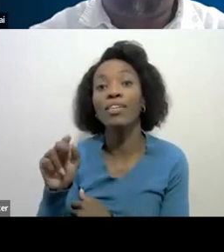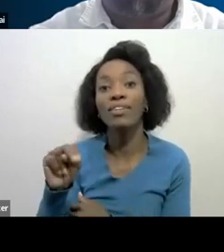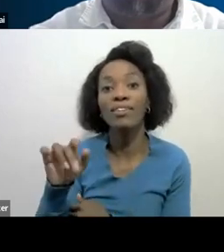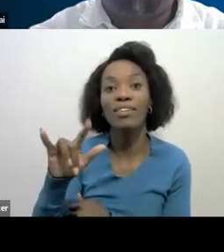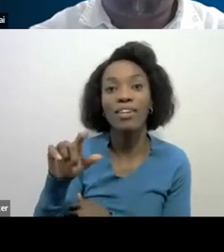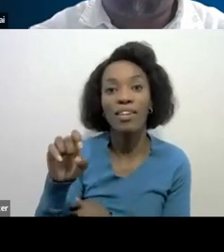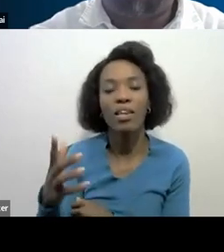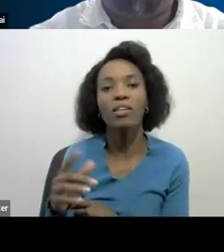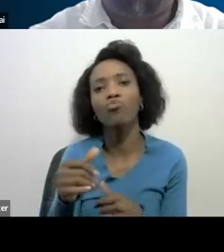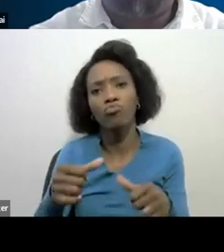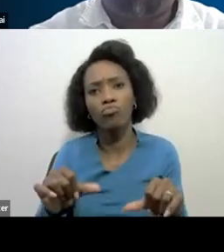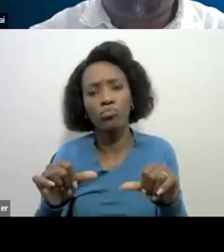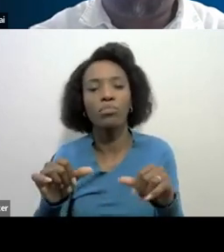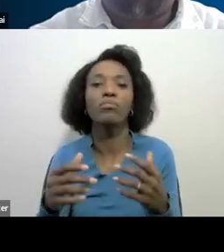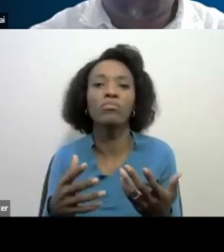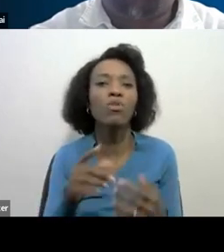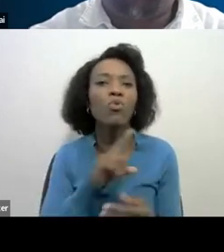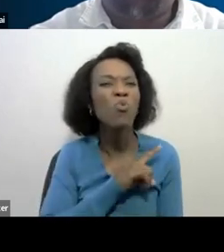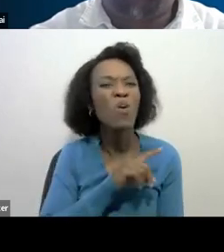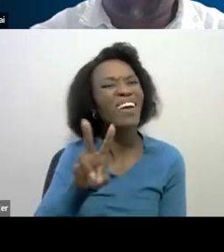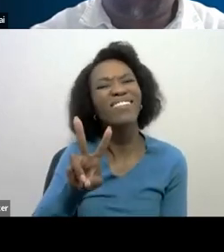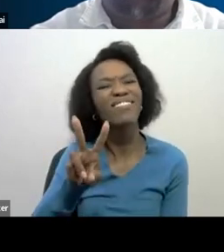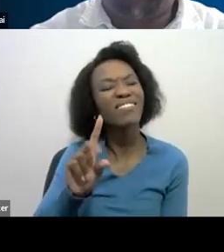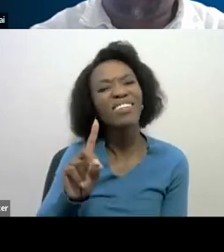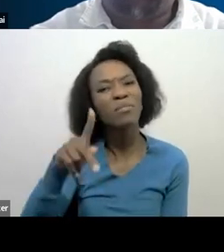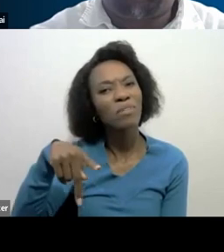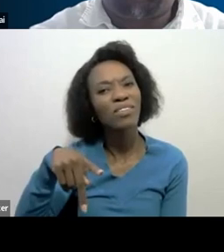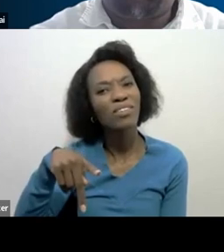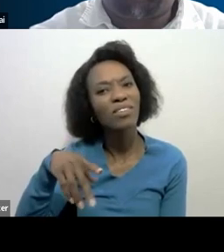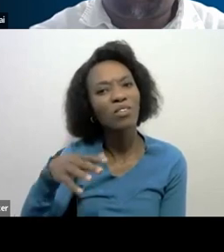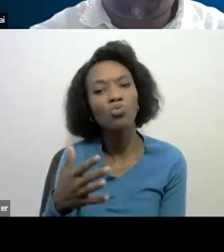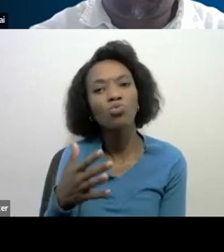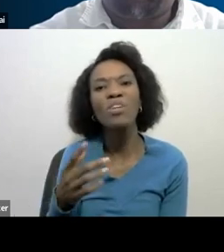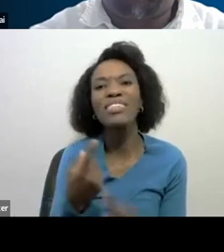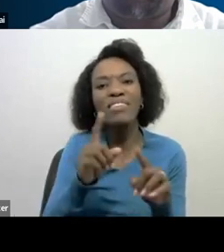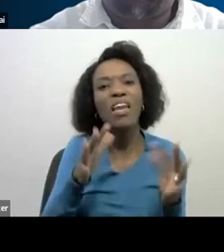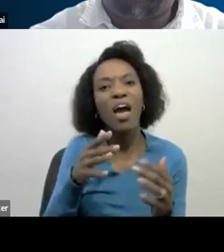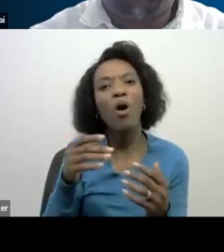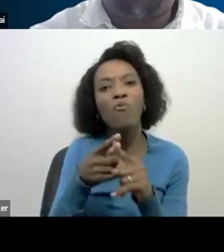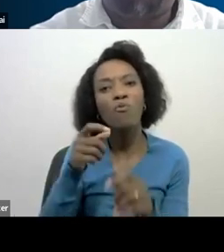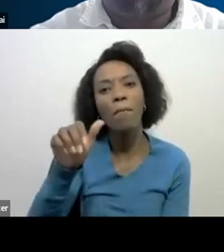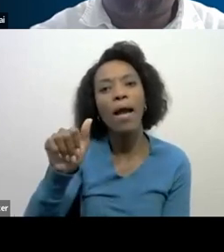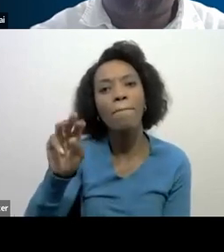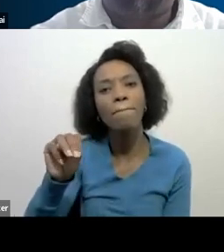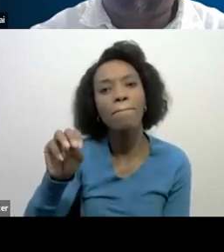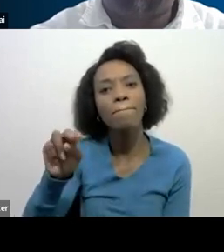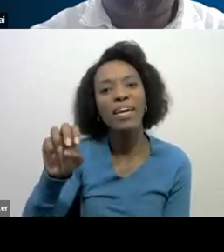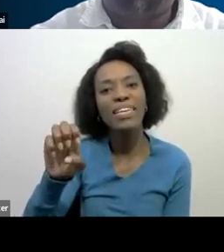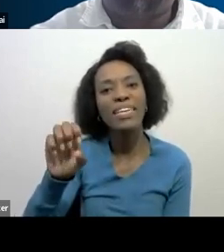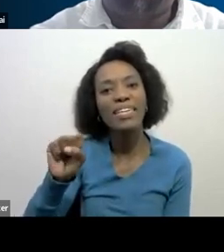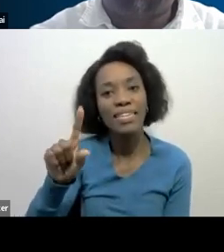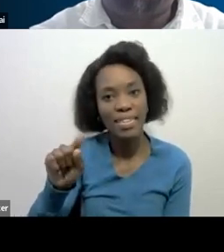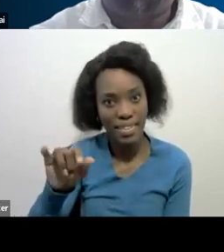is the VDP and how it is different from the amnesty? Nicholas you covered this